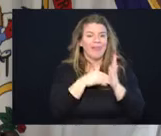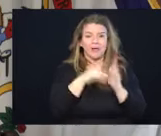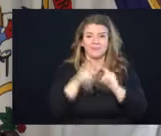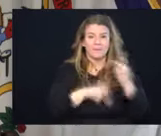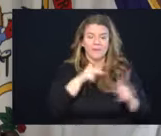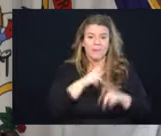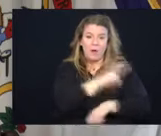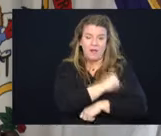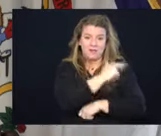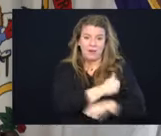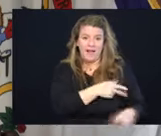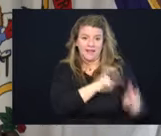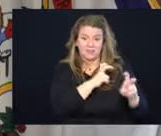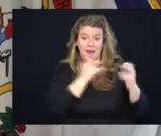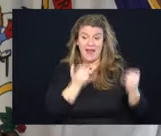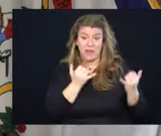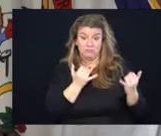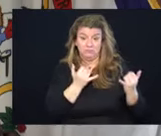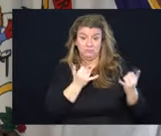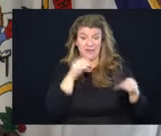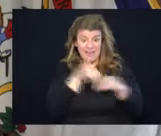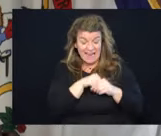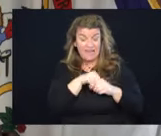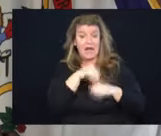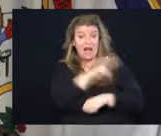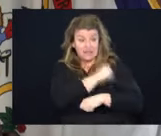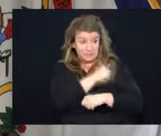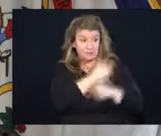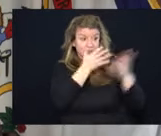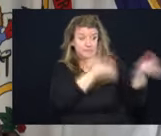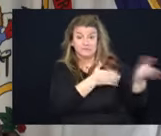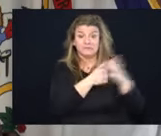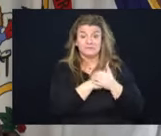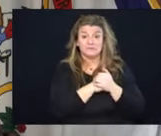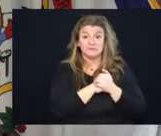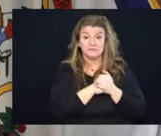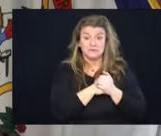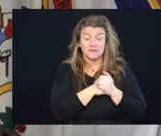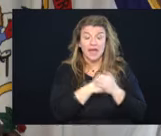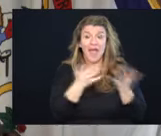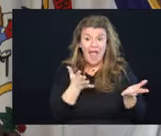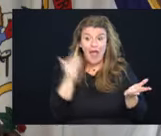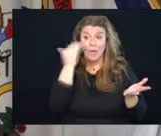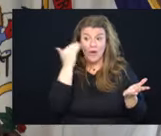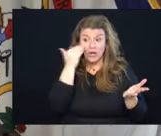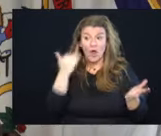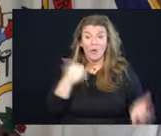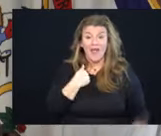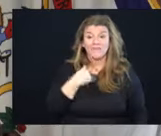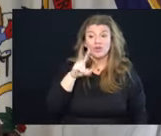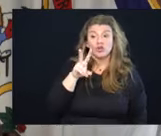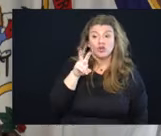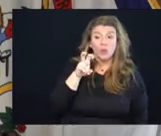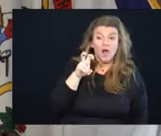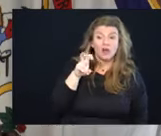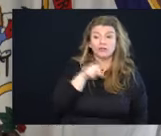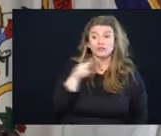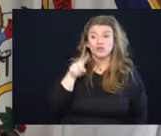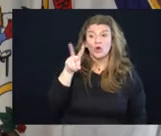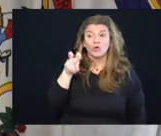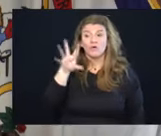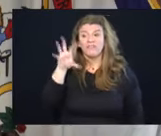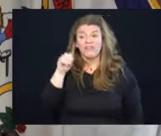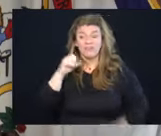people hospitalized right now in our West Virginia hospitals. And we know we've got 200 to 250